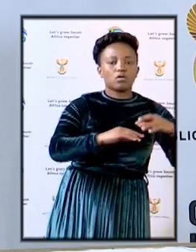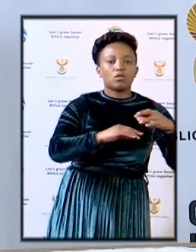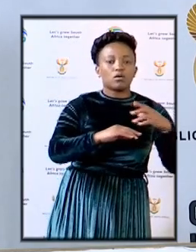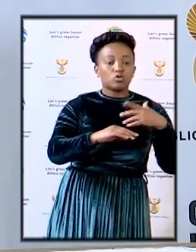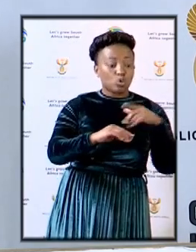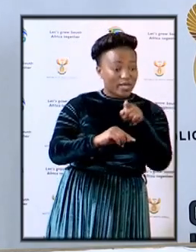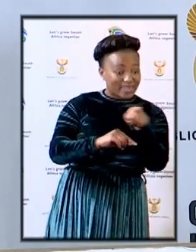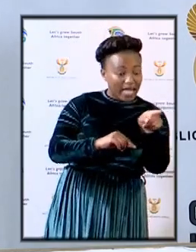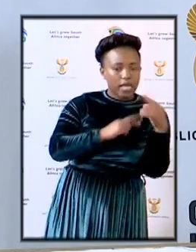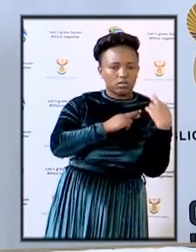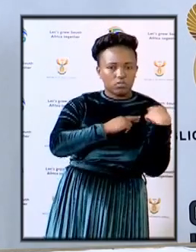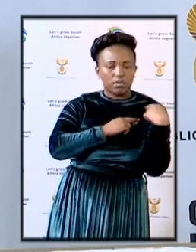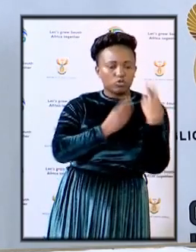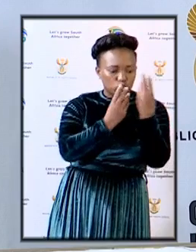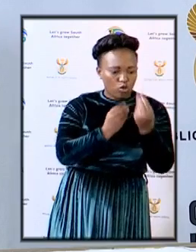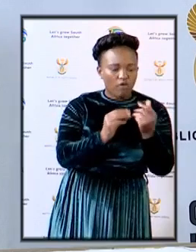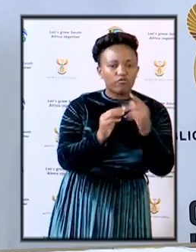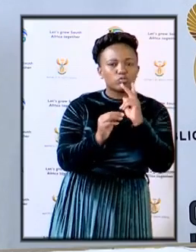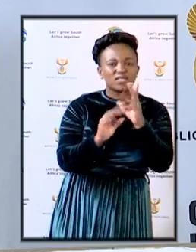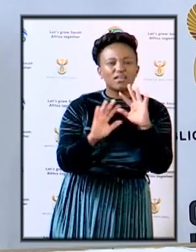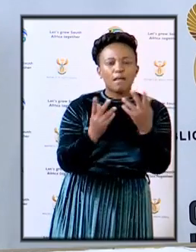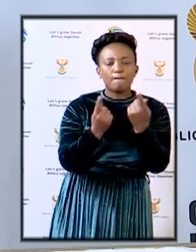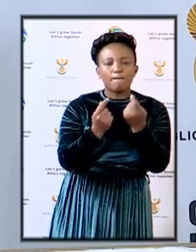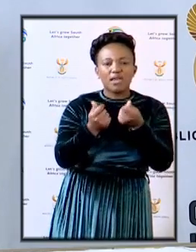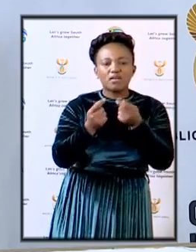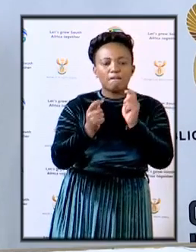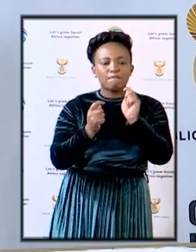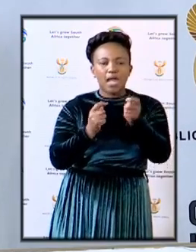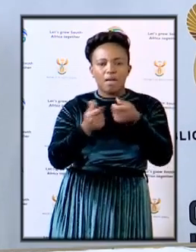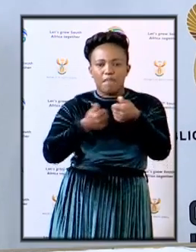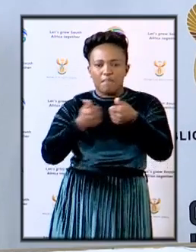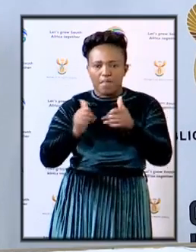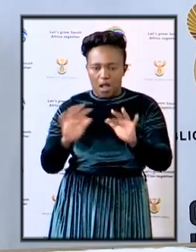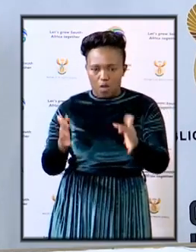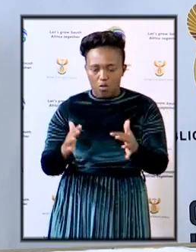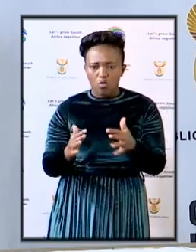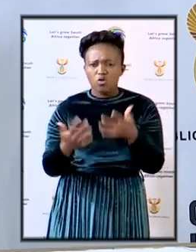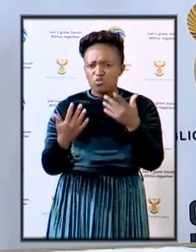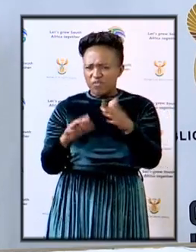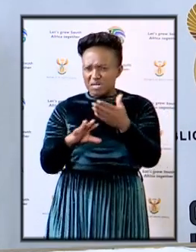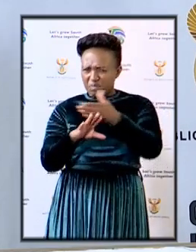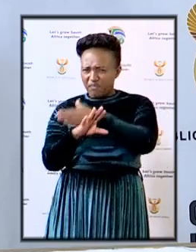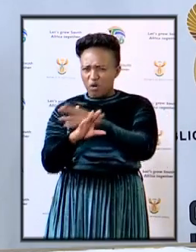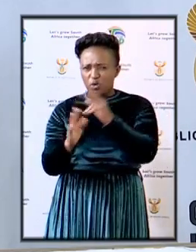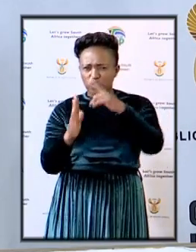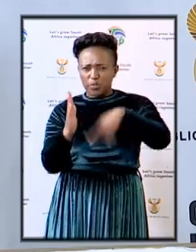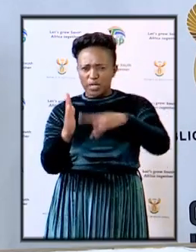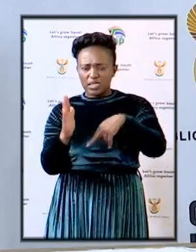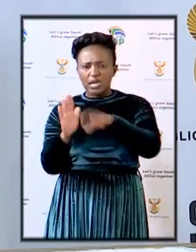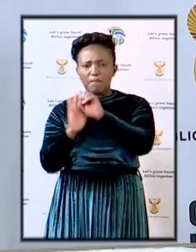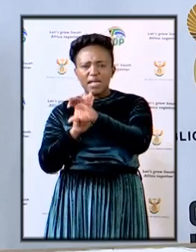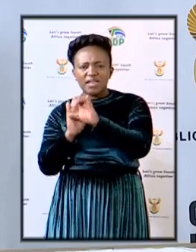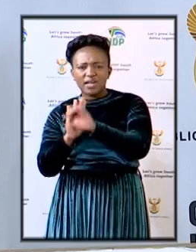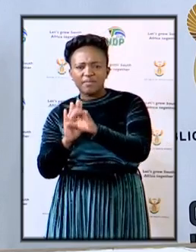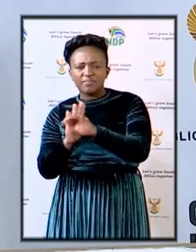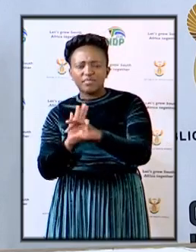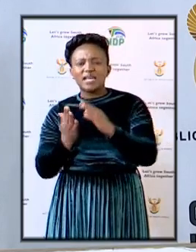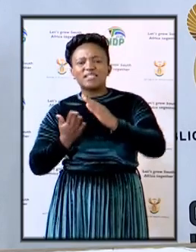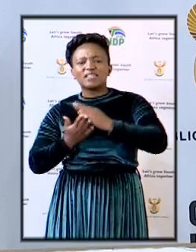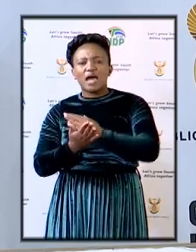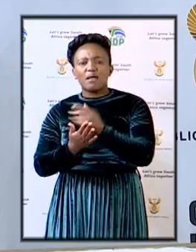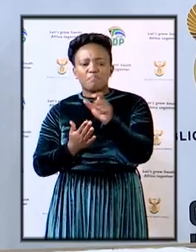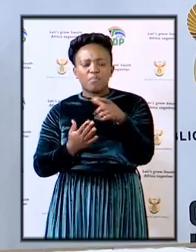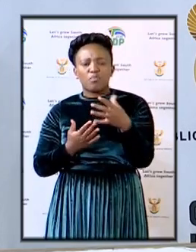of the liquidator to deal with that you shall have read on the media that some of those who have